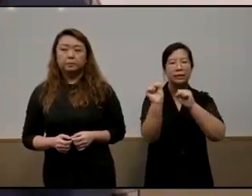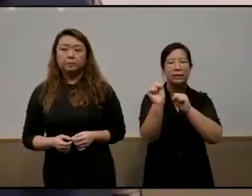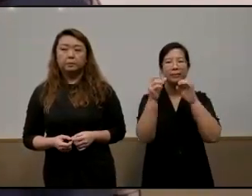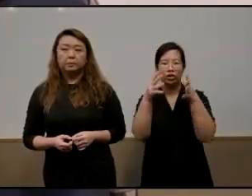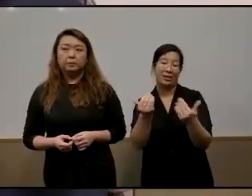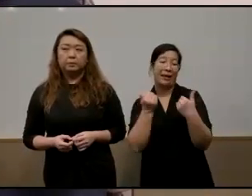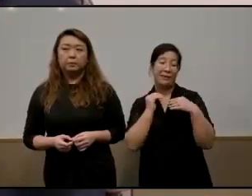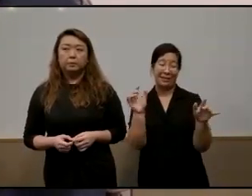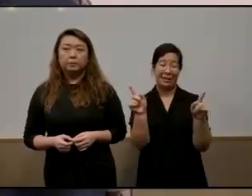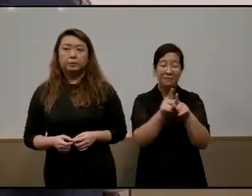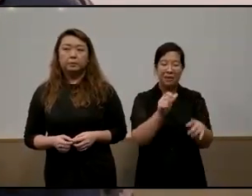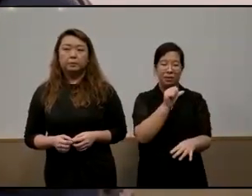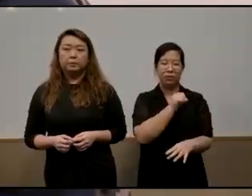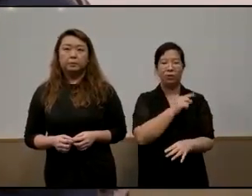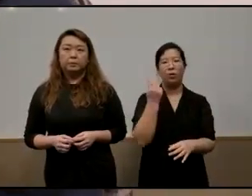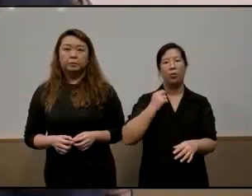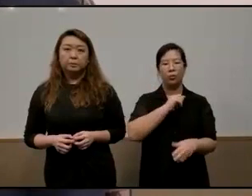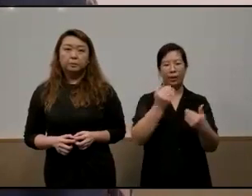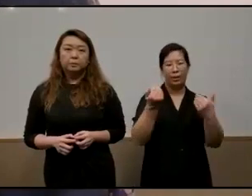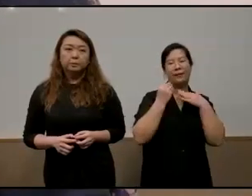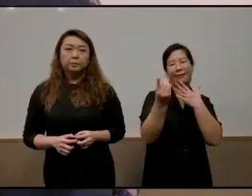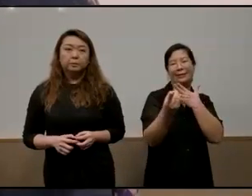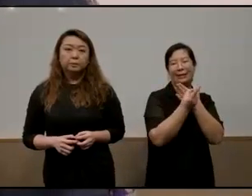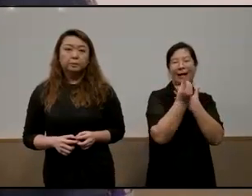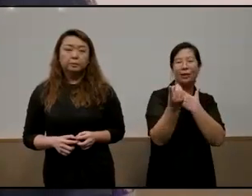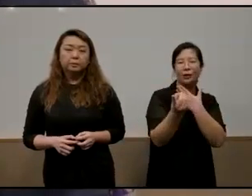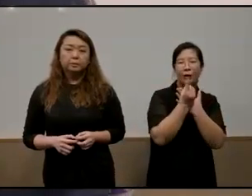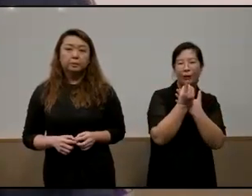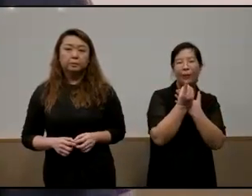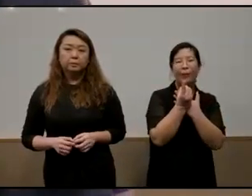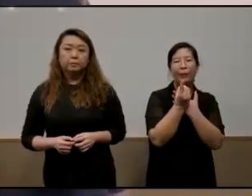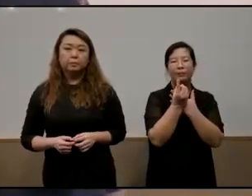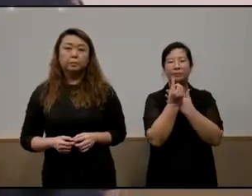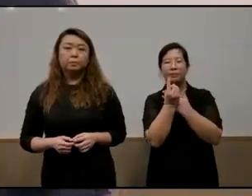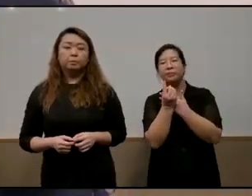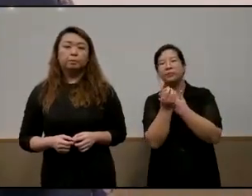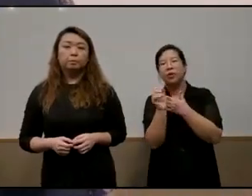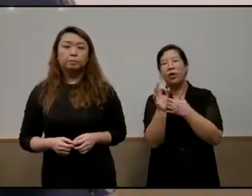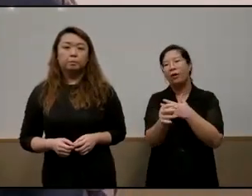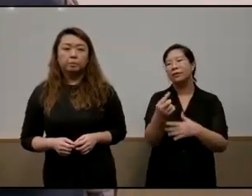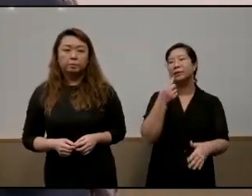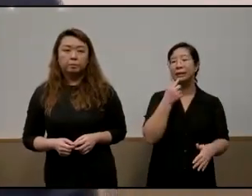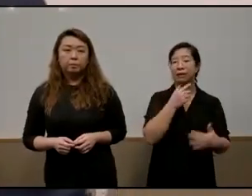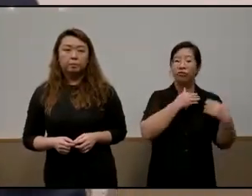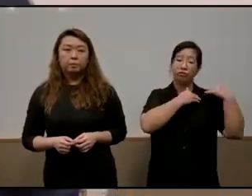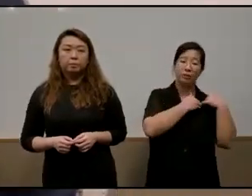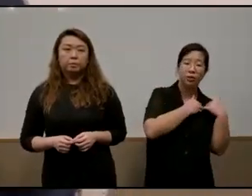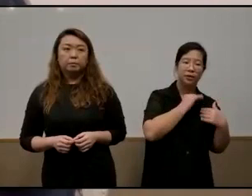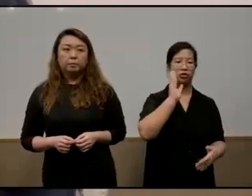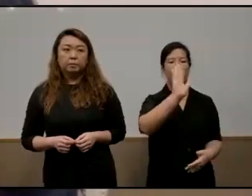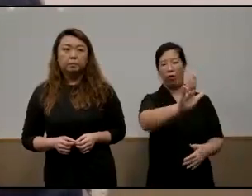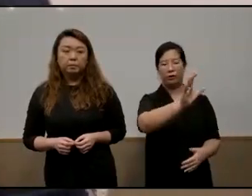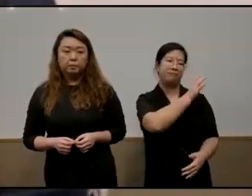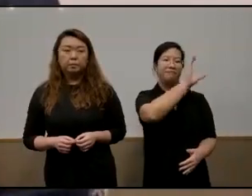then we we have a danger of then um saying the responsibility is yours therefore